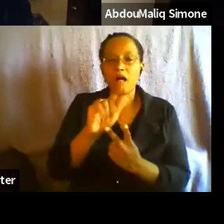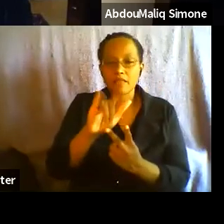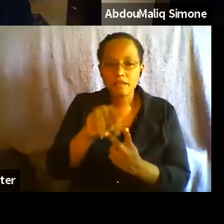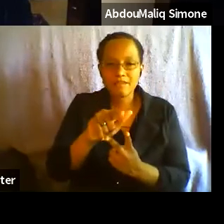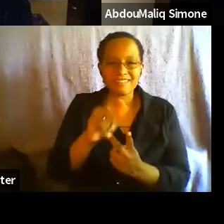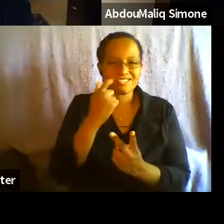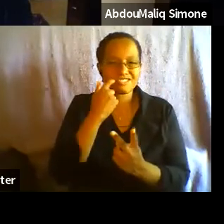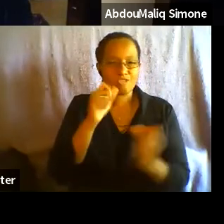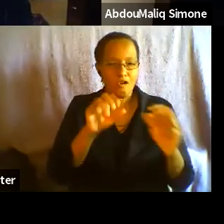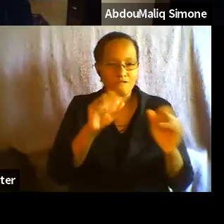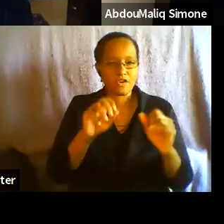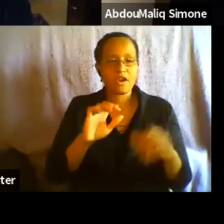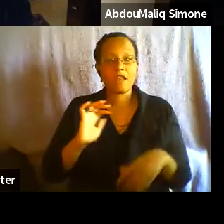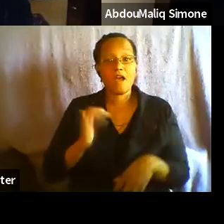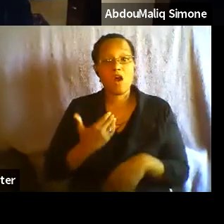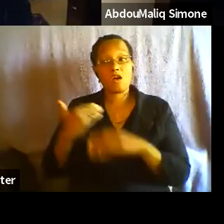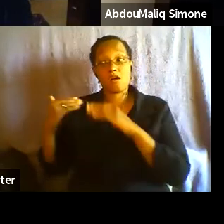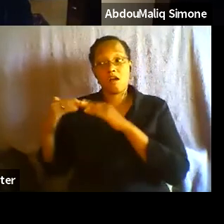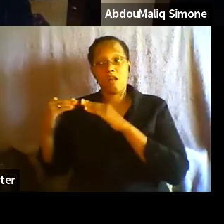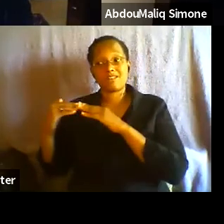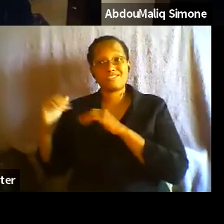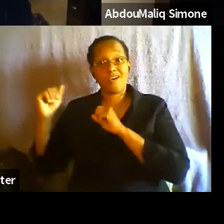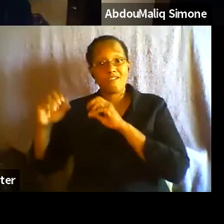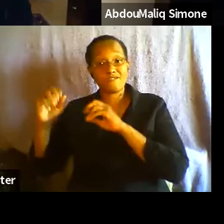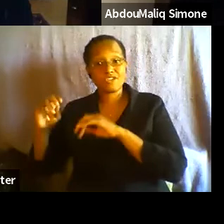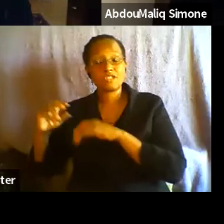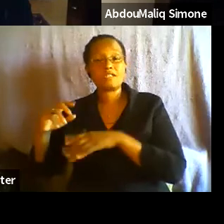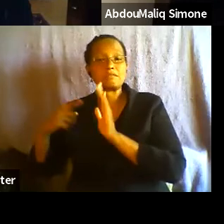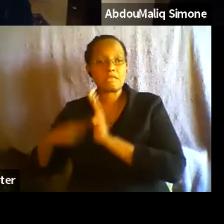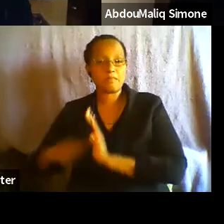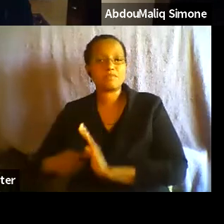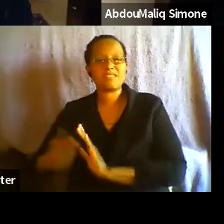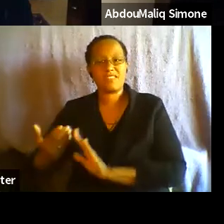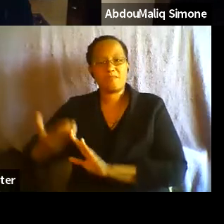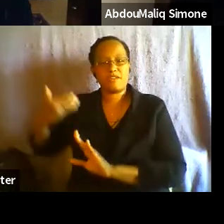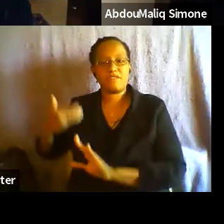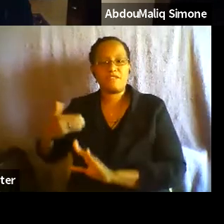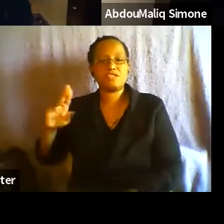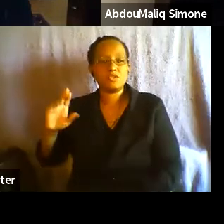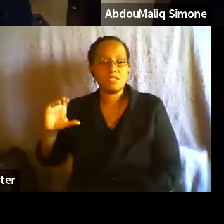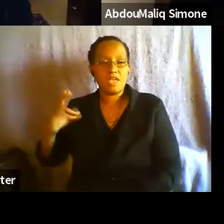um, offered in the earlier iteration of this UCHRI series.